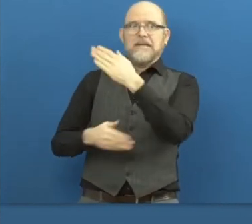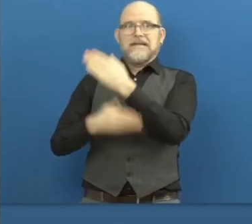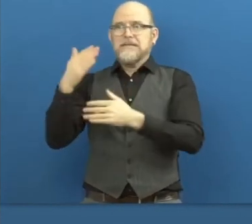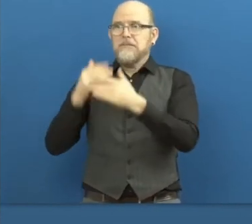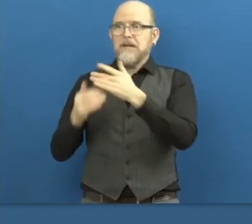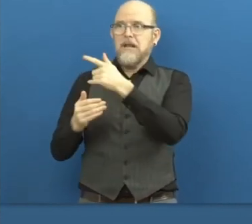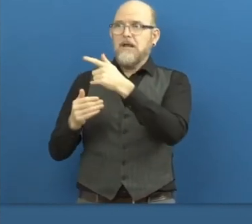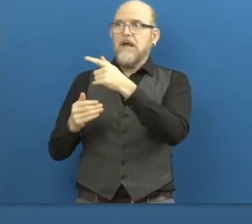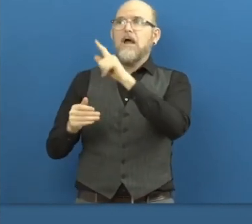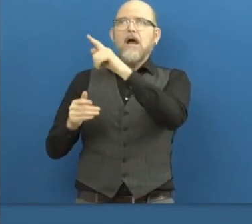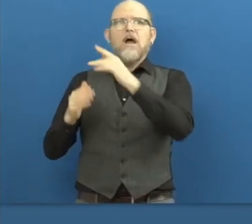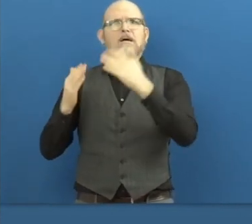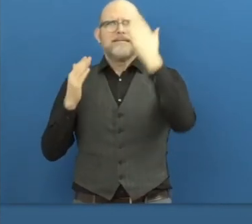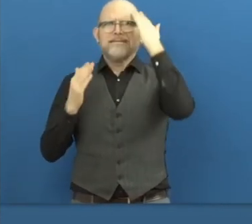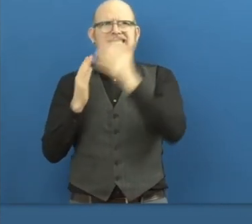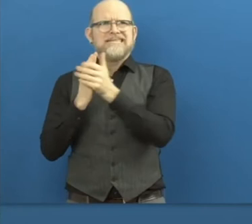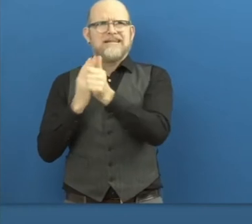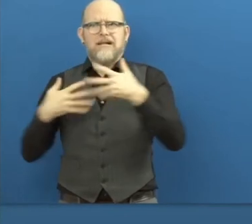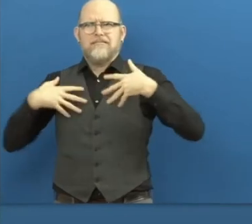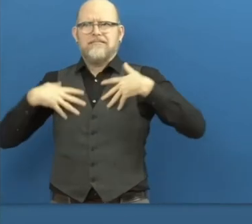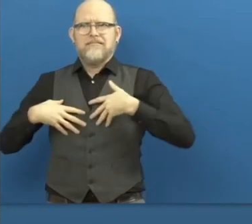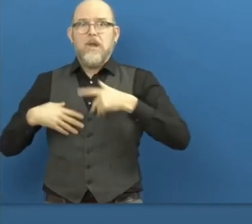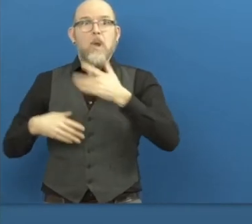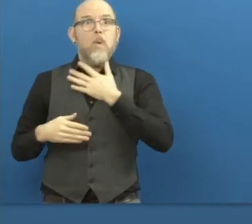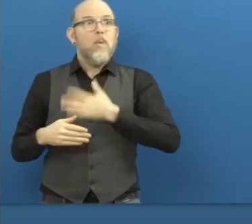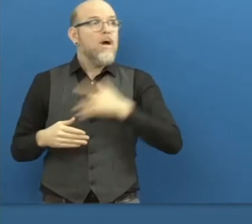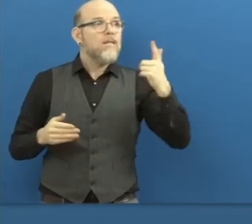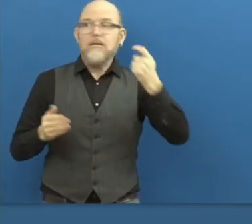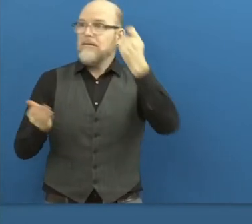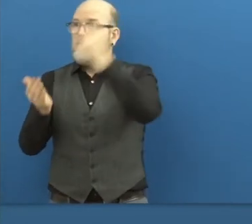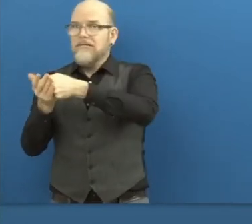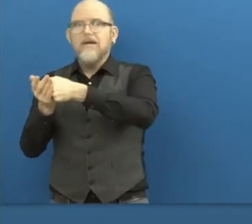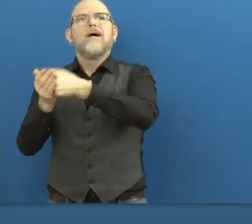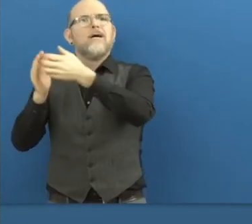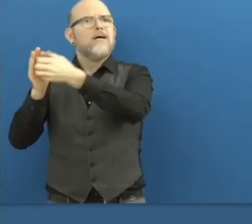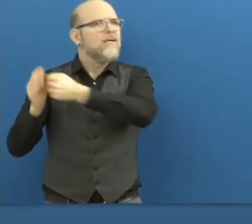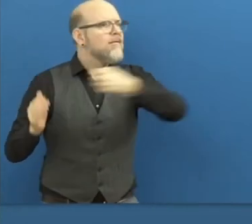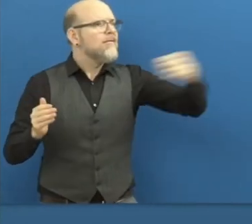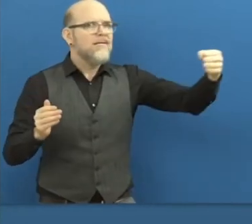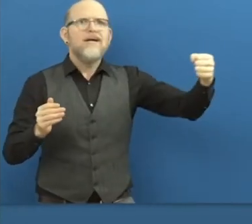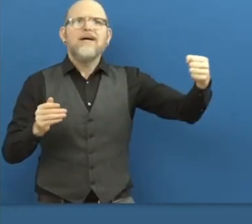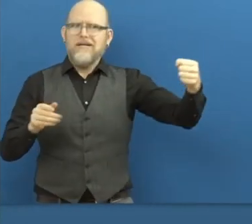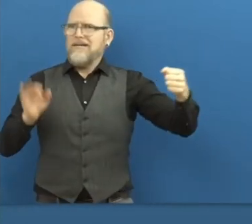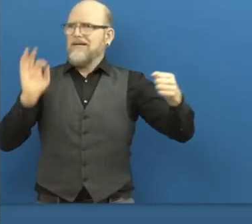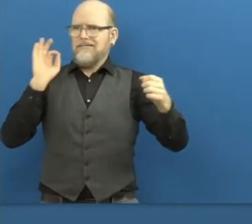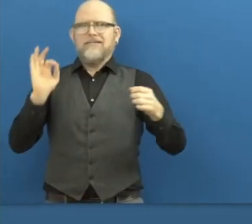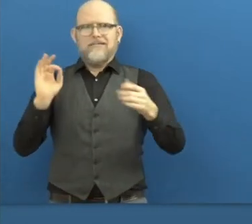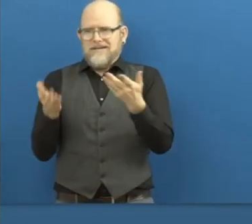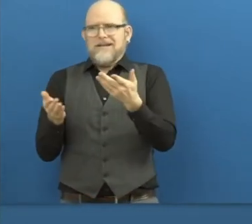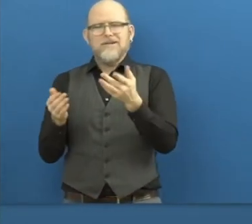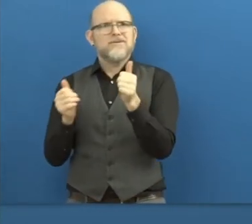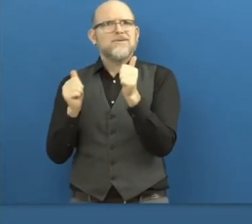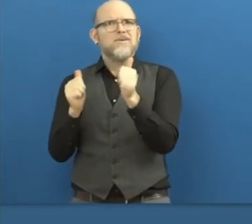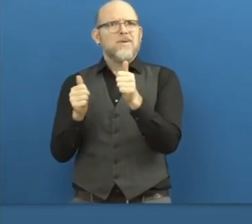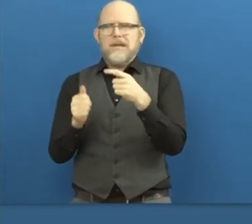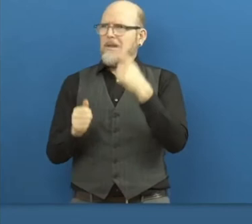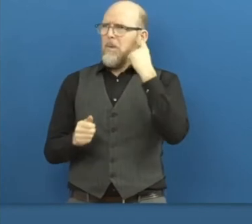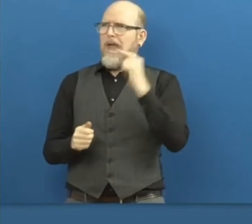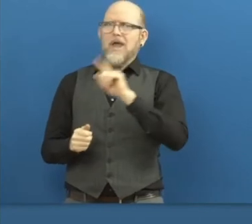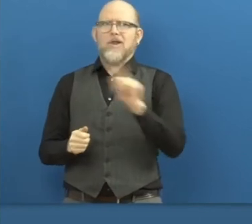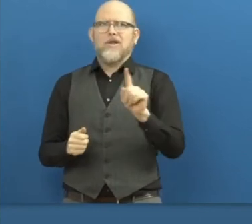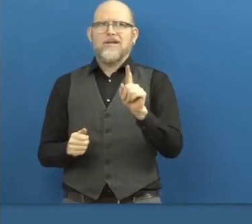why shouldn't they pay to recruit talent that has a disability? I think that's a principle that the audience really should take a look at.